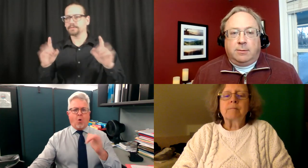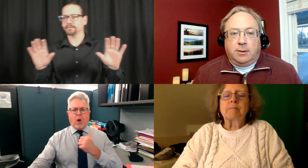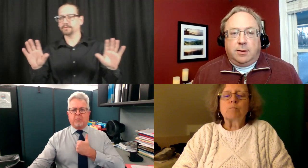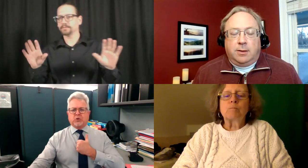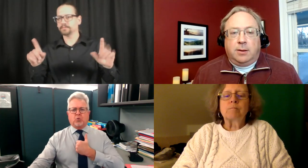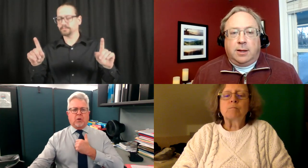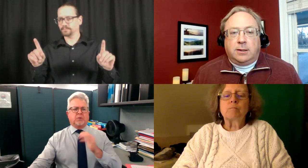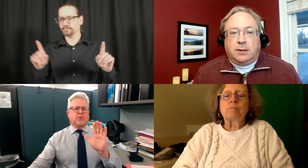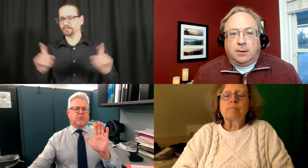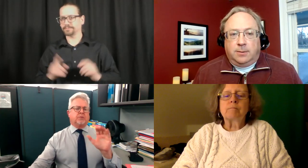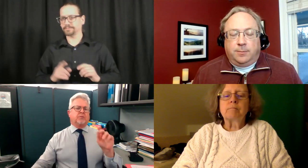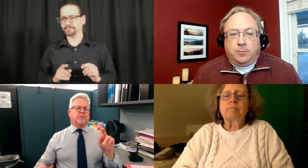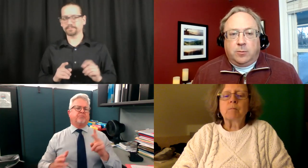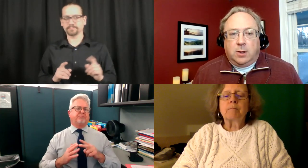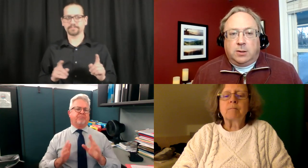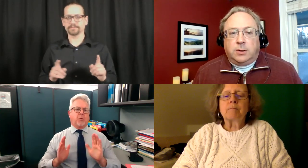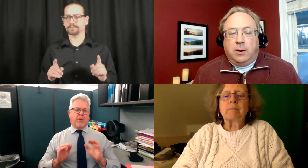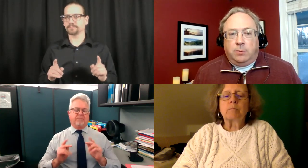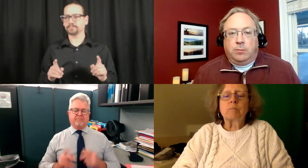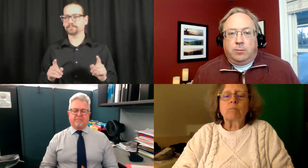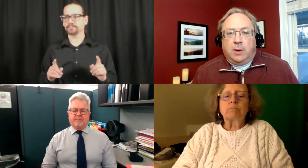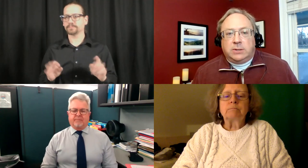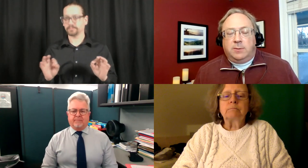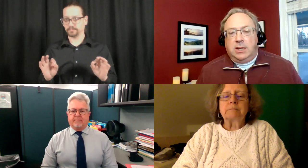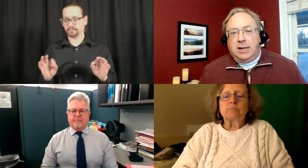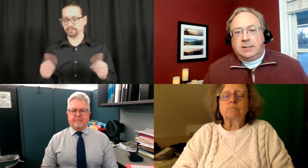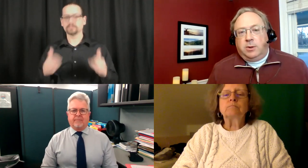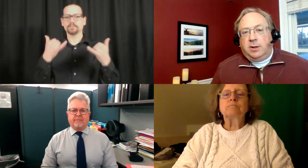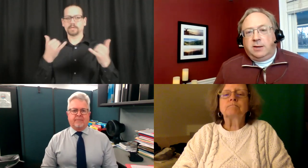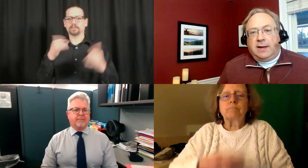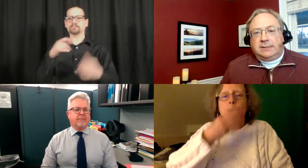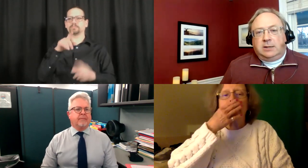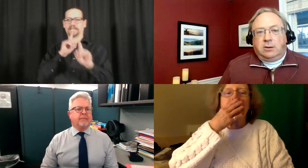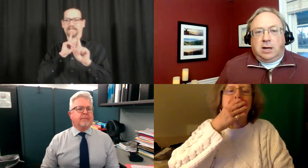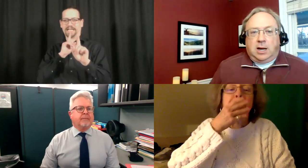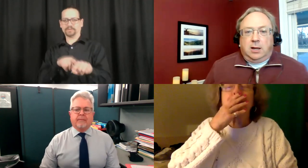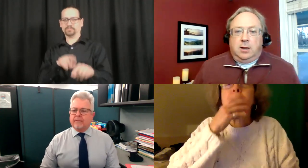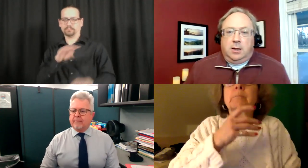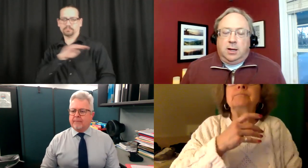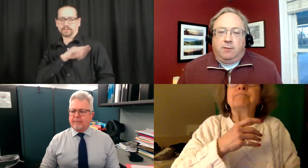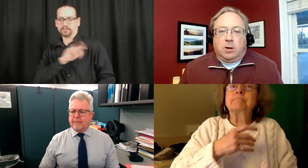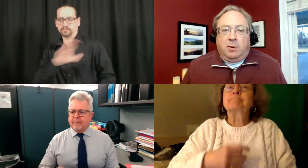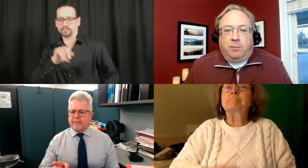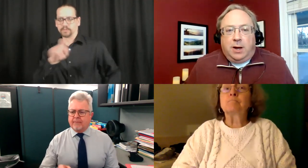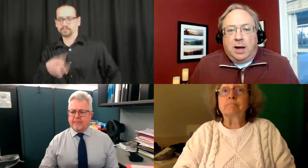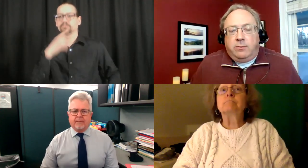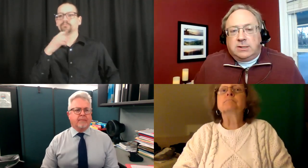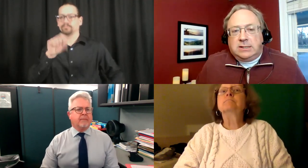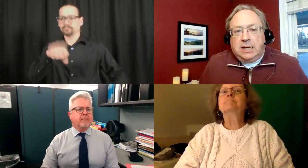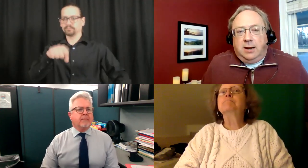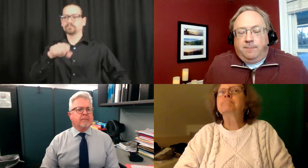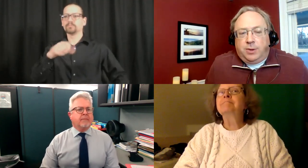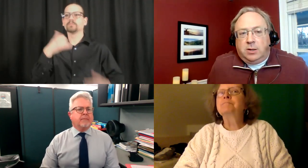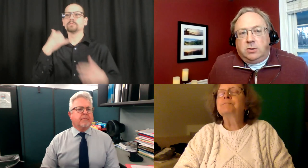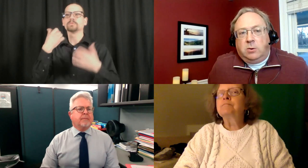correct? And it will still be in the future? So that will still be the case, whether you get the vaccine or not, if you're coming from a high